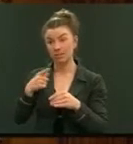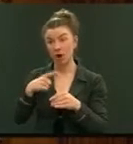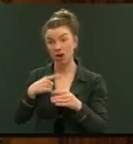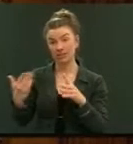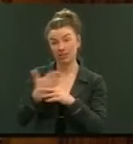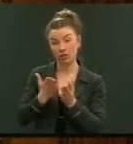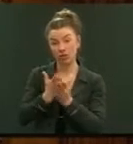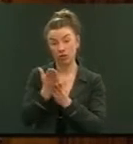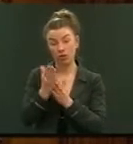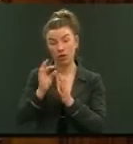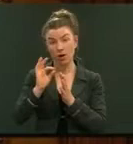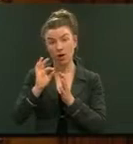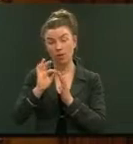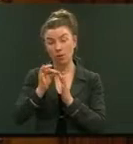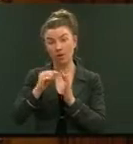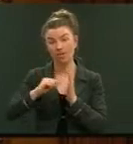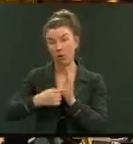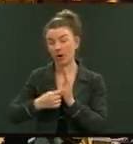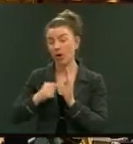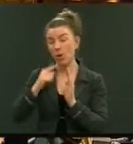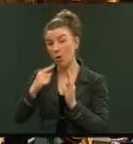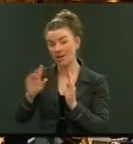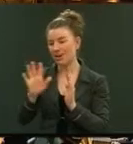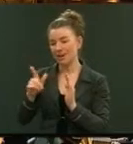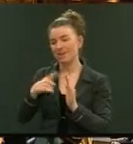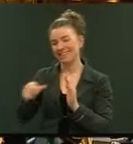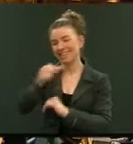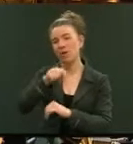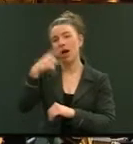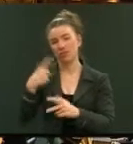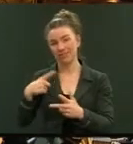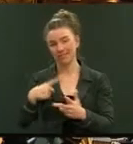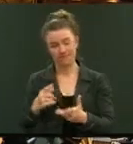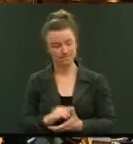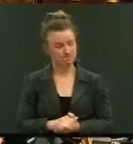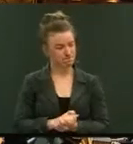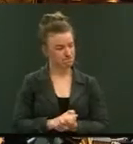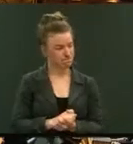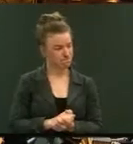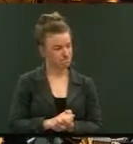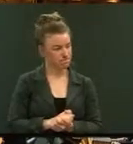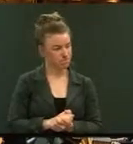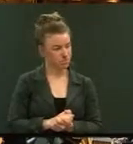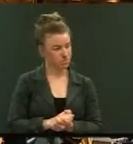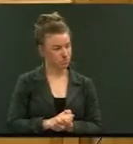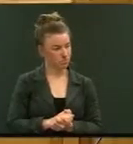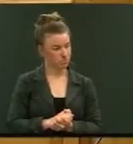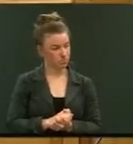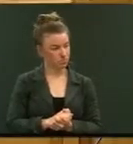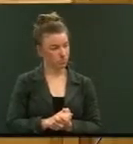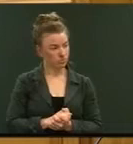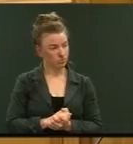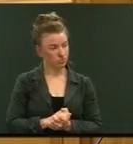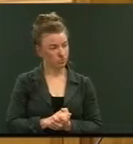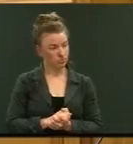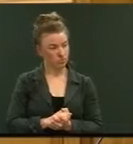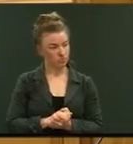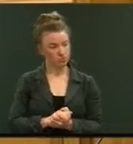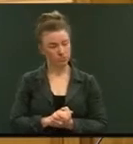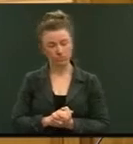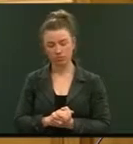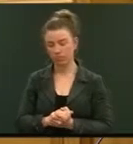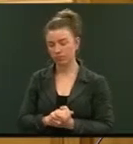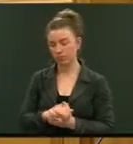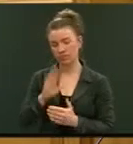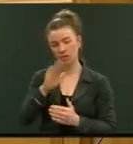he made with his interjection. Order! I'll hear from Tracy Martin. The Right Honourable